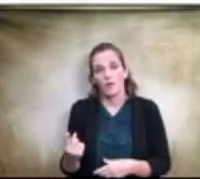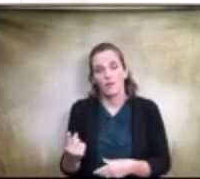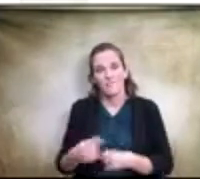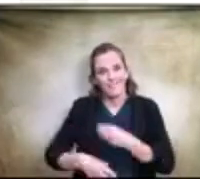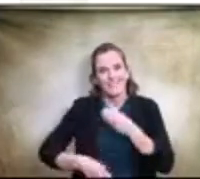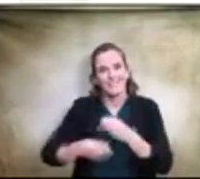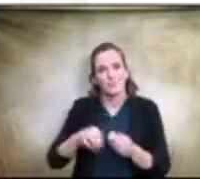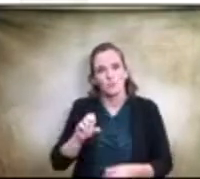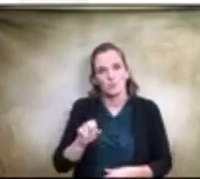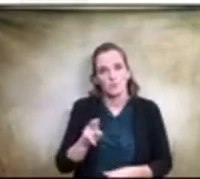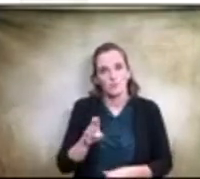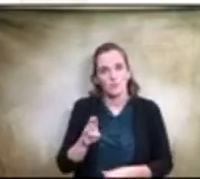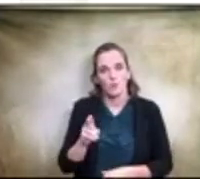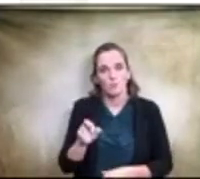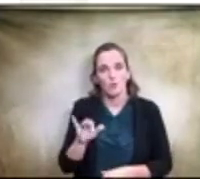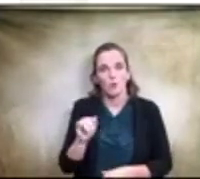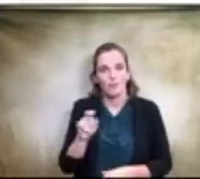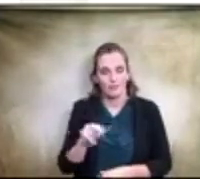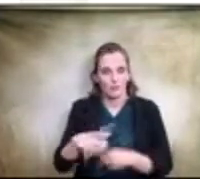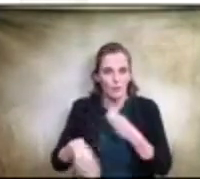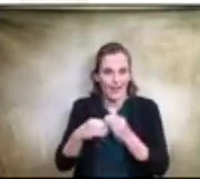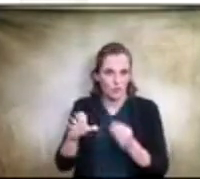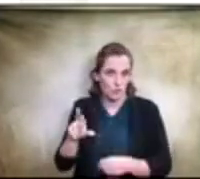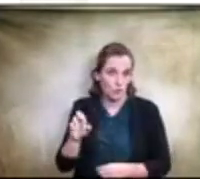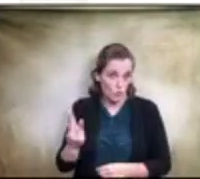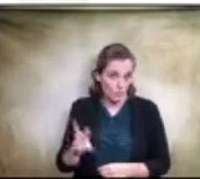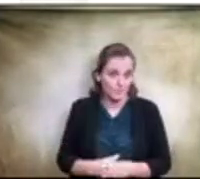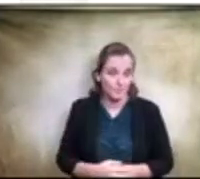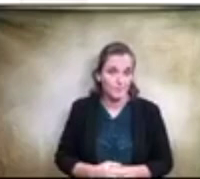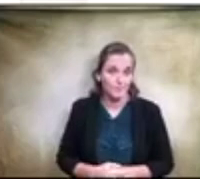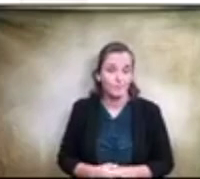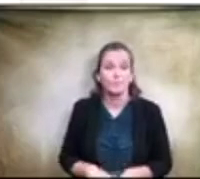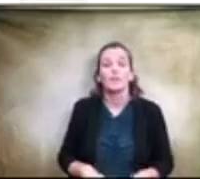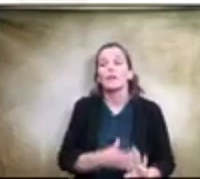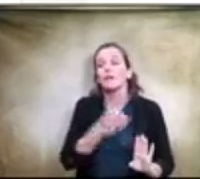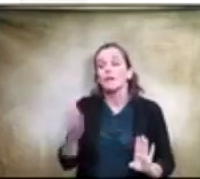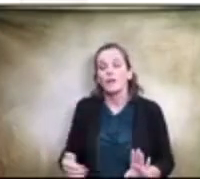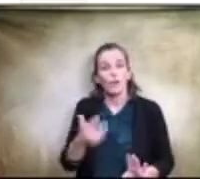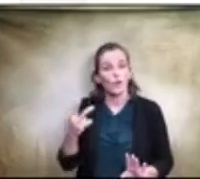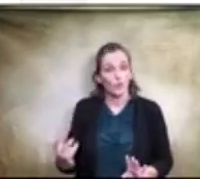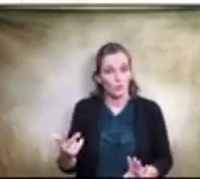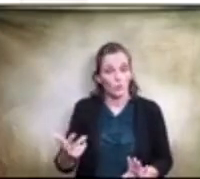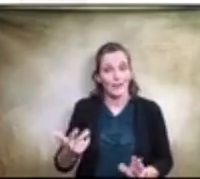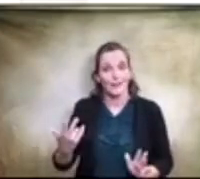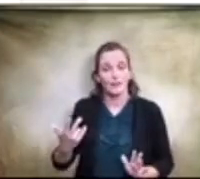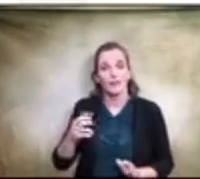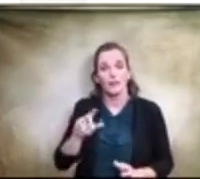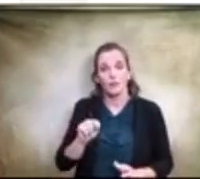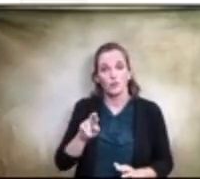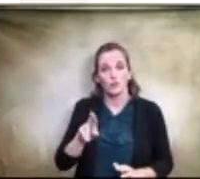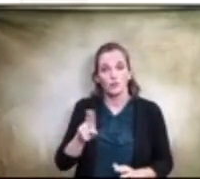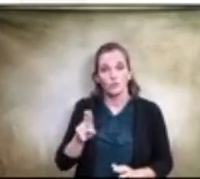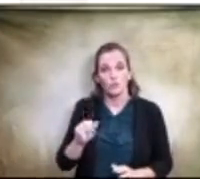to add to our fleet the three truancy vehicles are to replace the aging uh